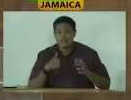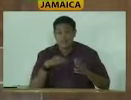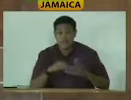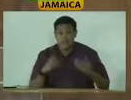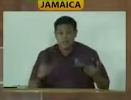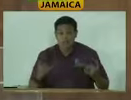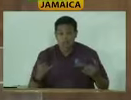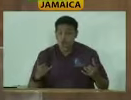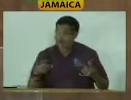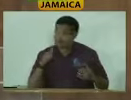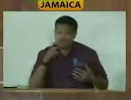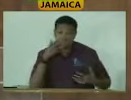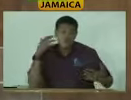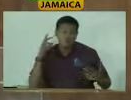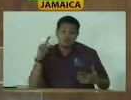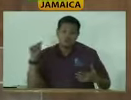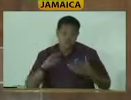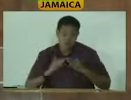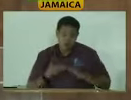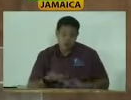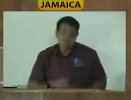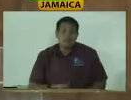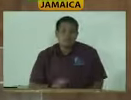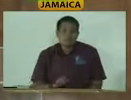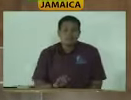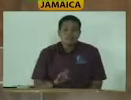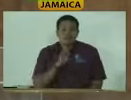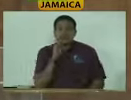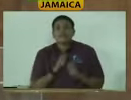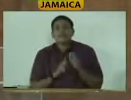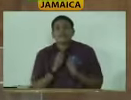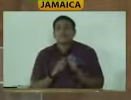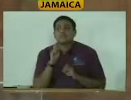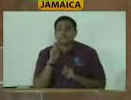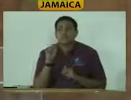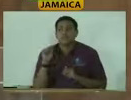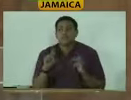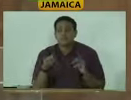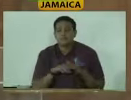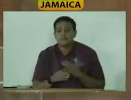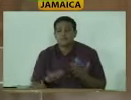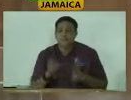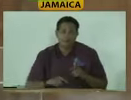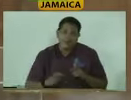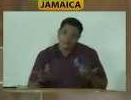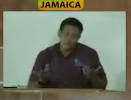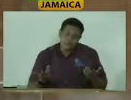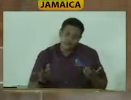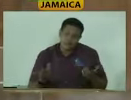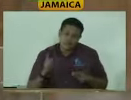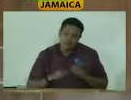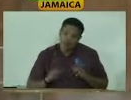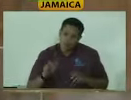is not friendly to the disabled. It's very difficult for persons with disabilities to come